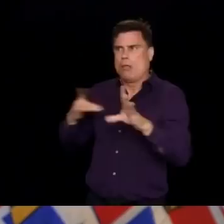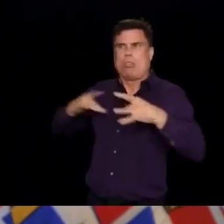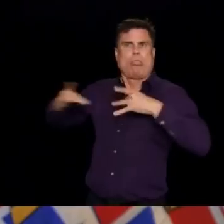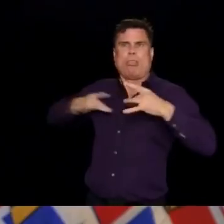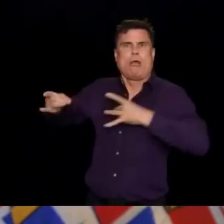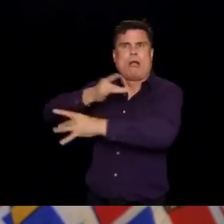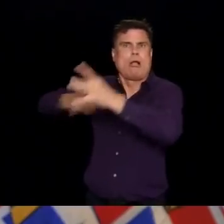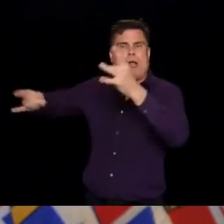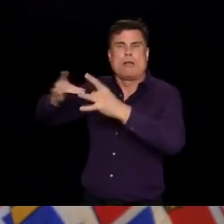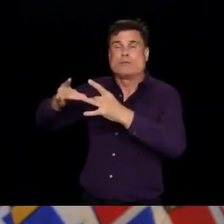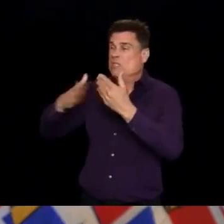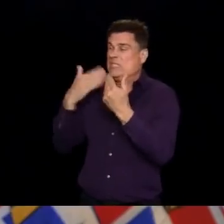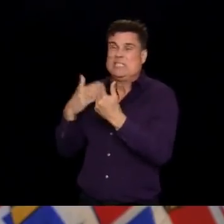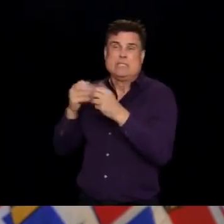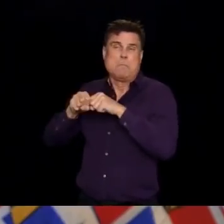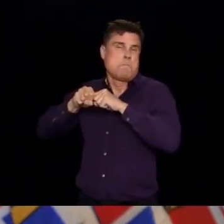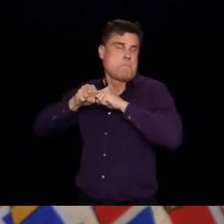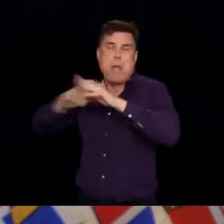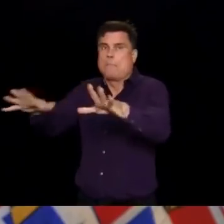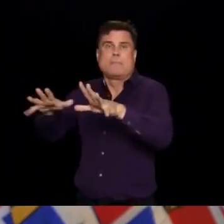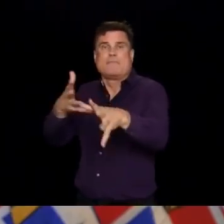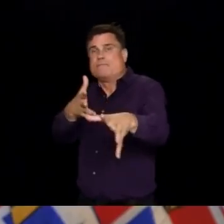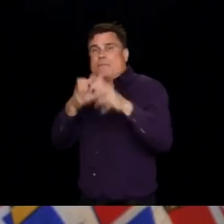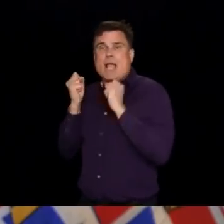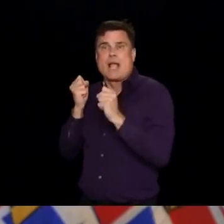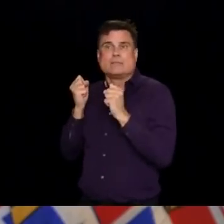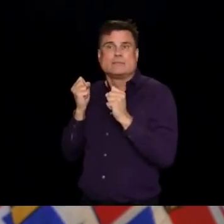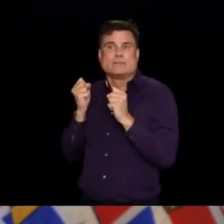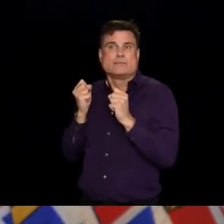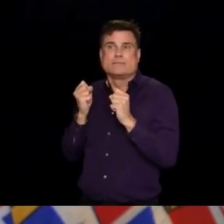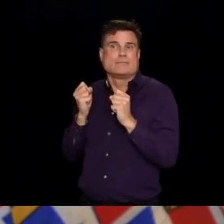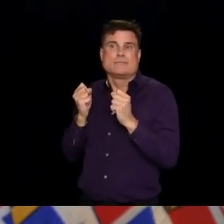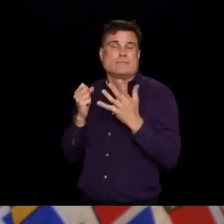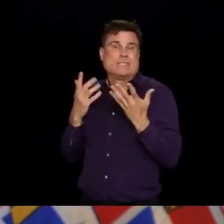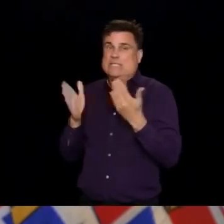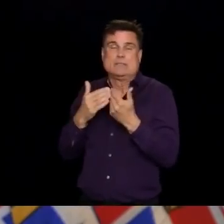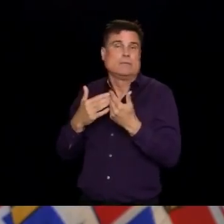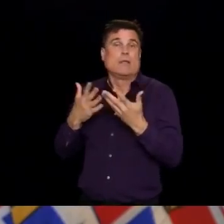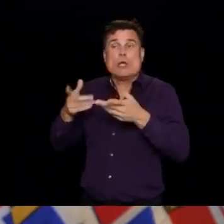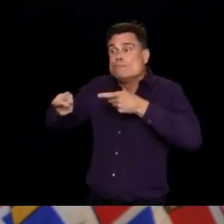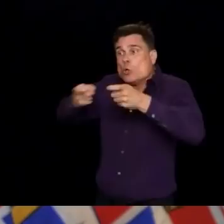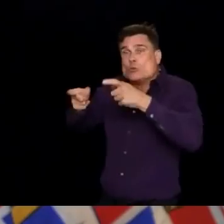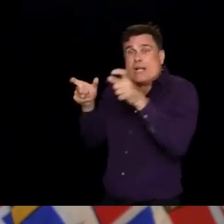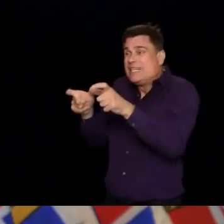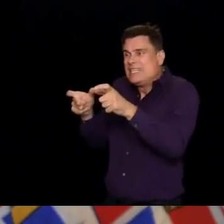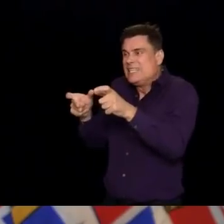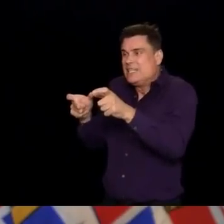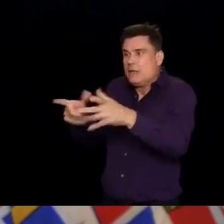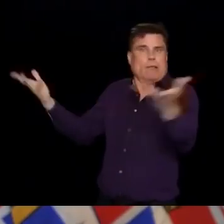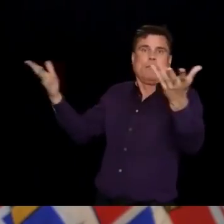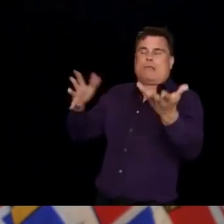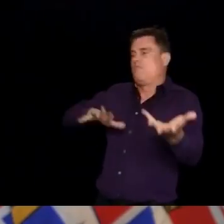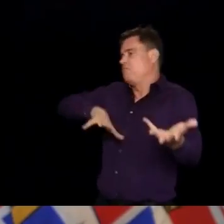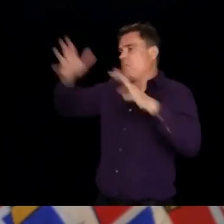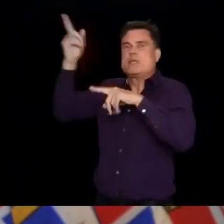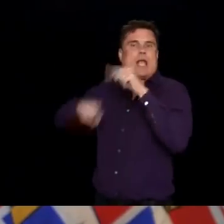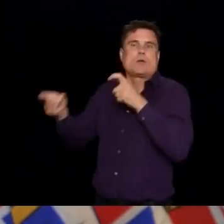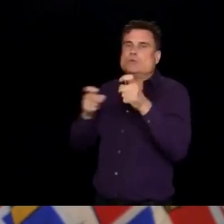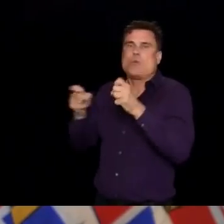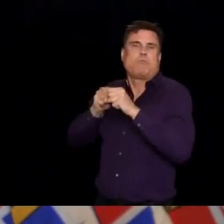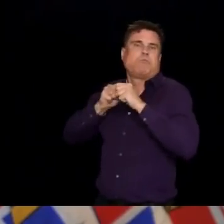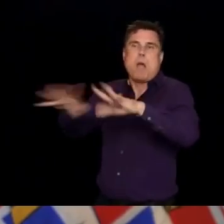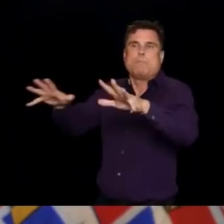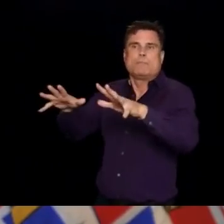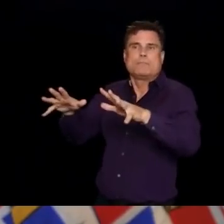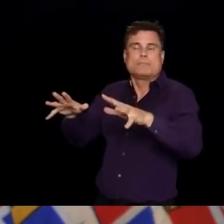or being in close quarters with your workmates, there is no leeway, that there is